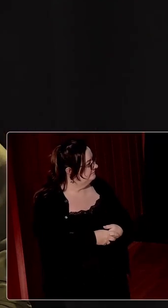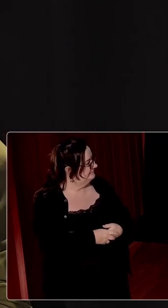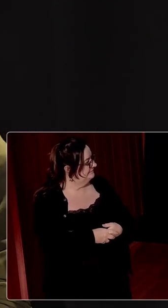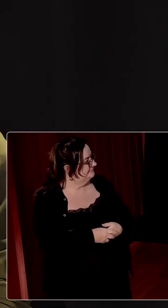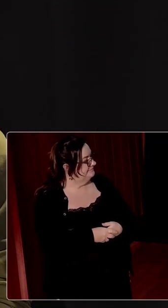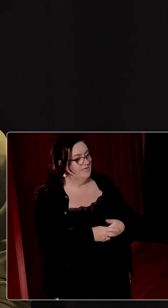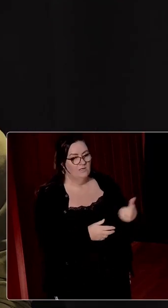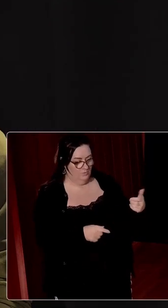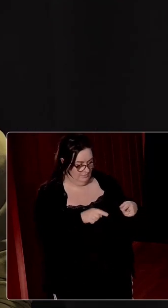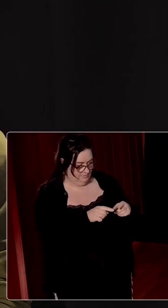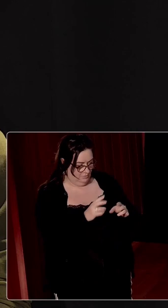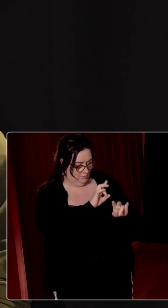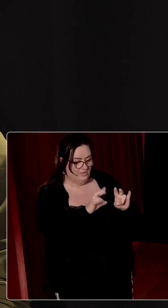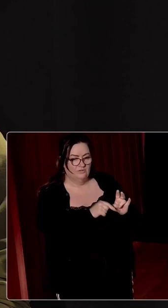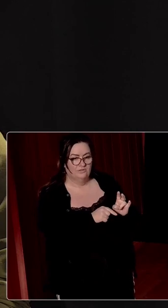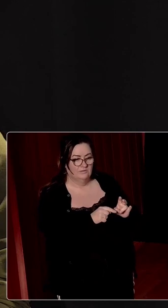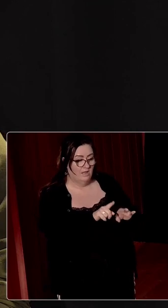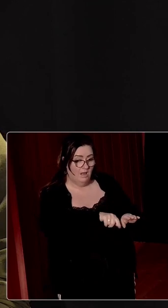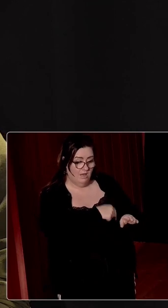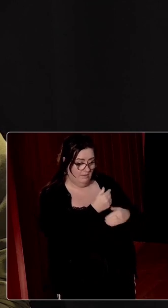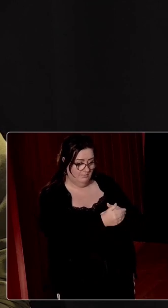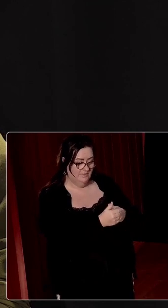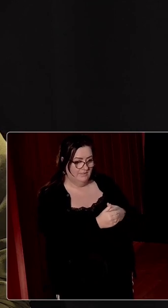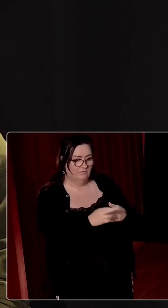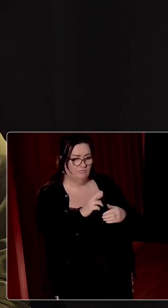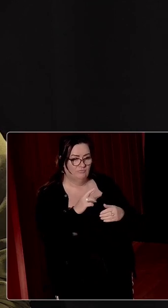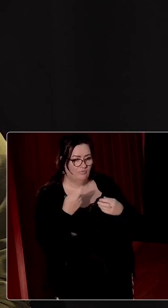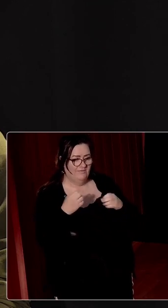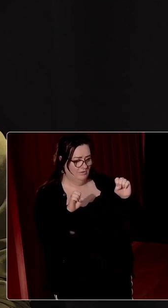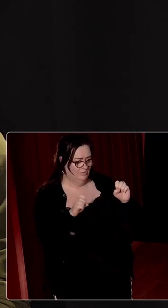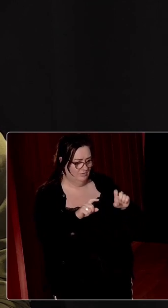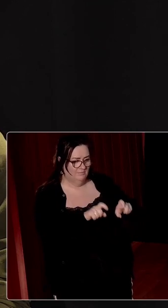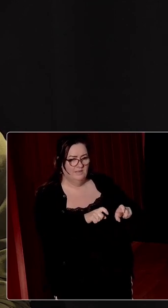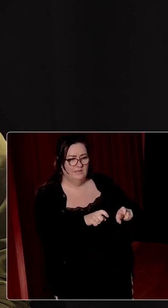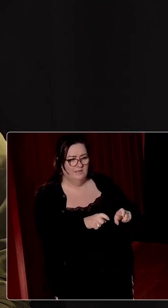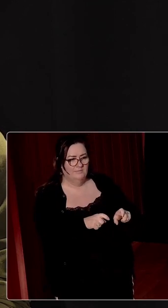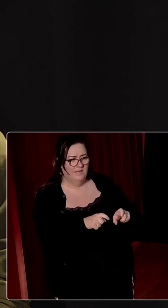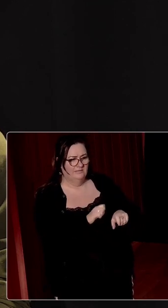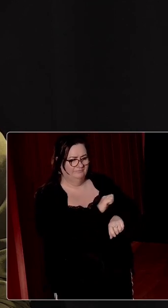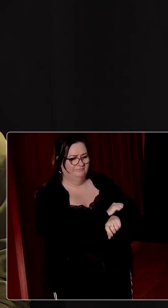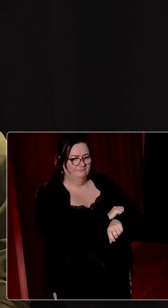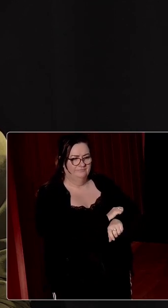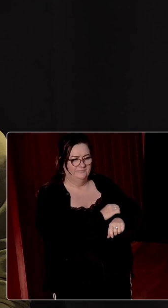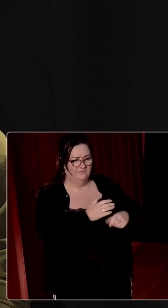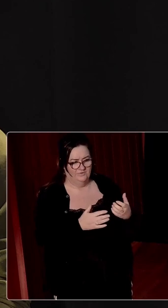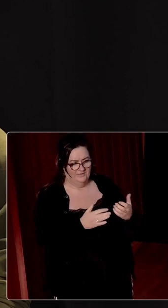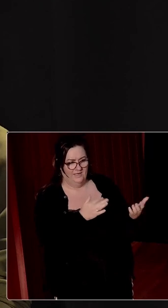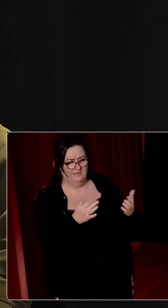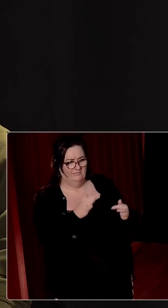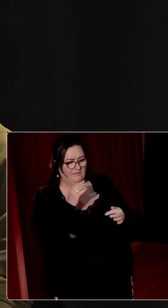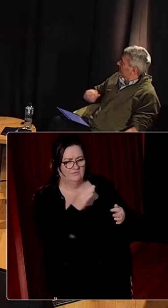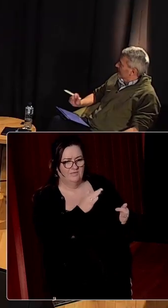anonymous one. Did the long period which the revolutionary generation spent in power handicap national development, say after